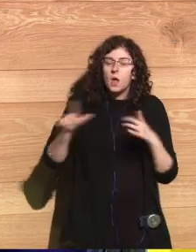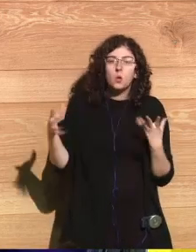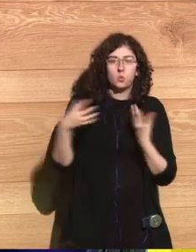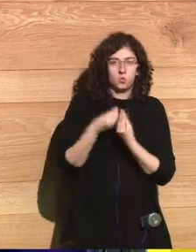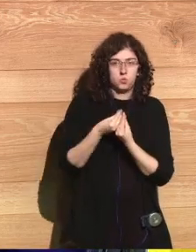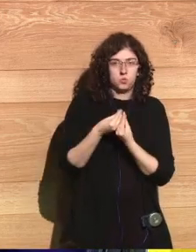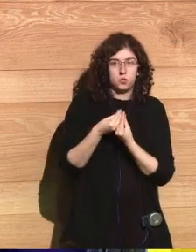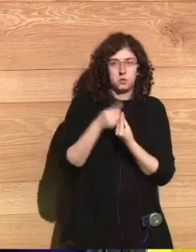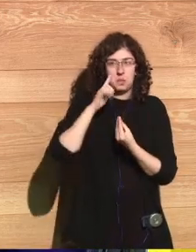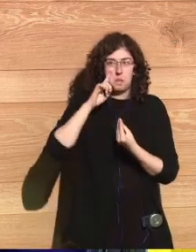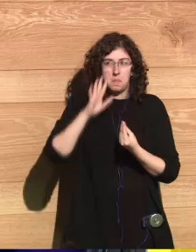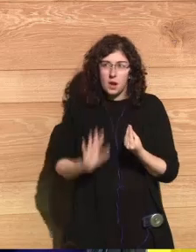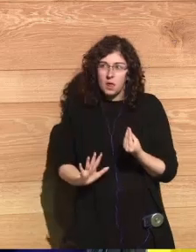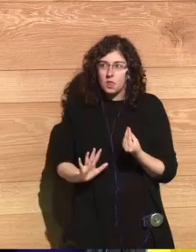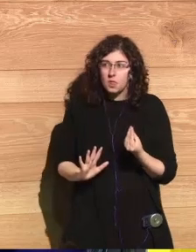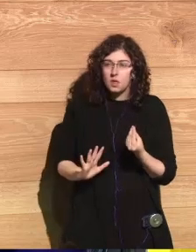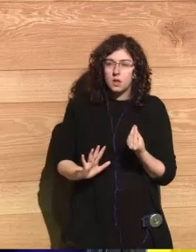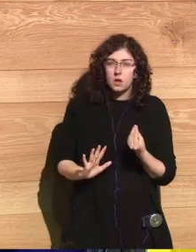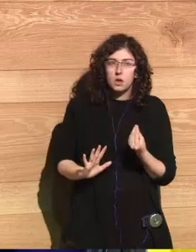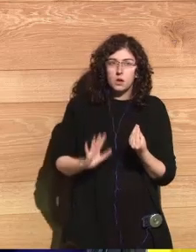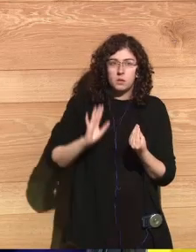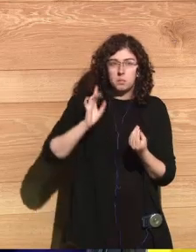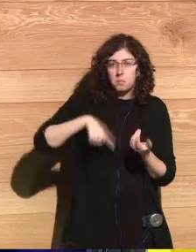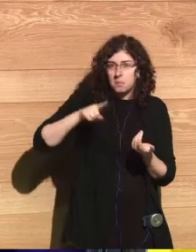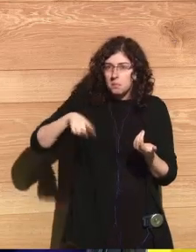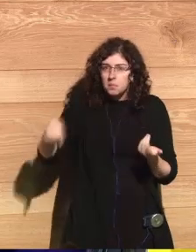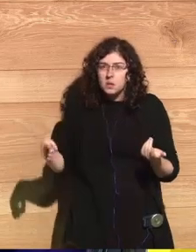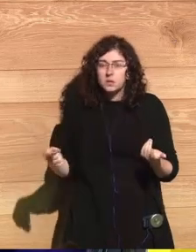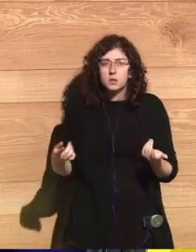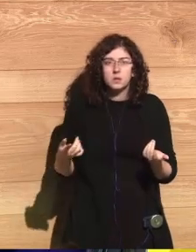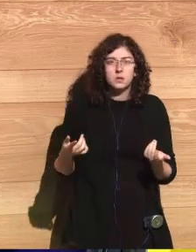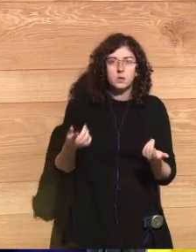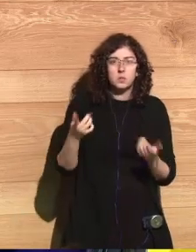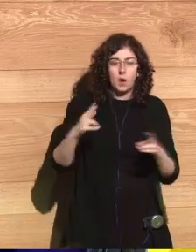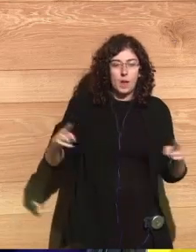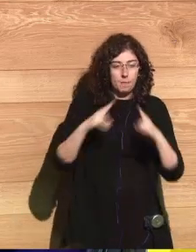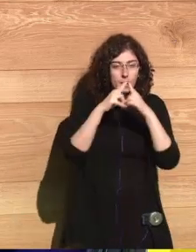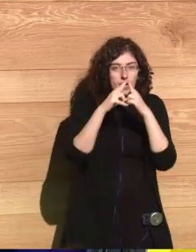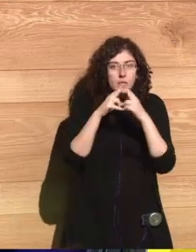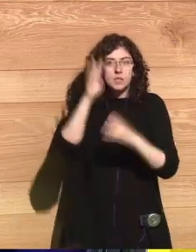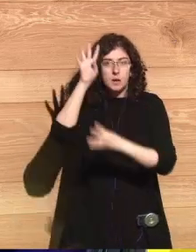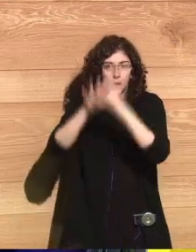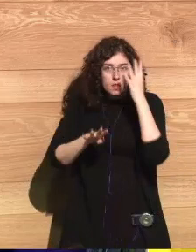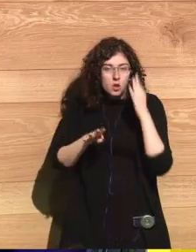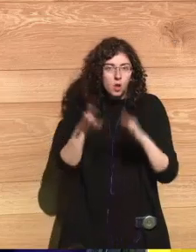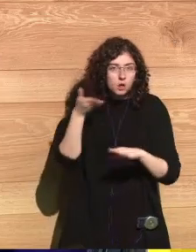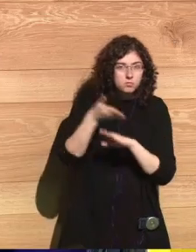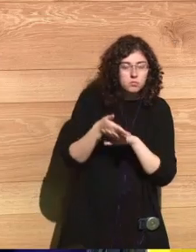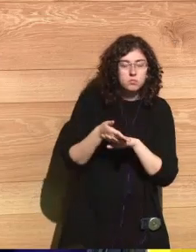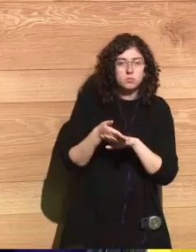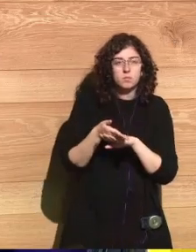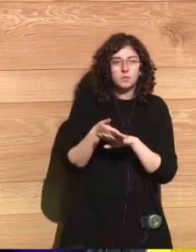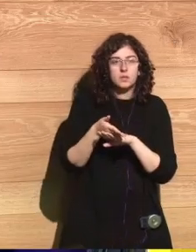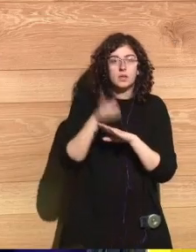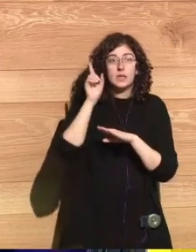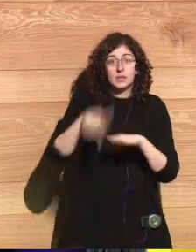months now, but it's only been three weeks. We've been to Paris, we've been to Barcelona, we went to the Pyrenees Mountains in